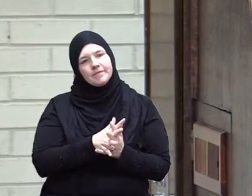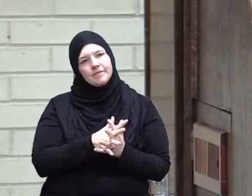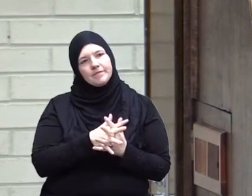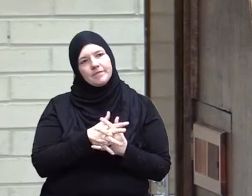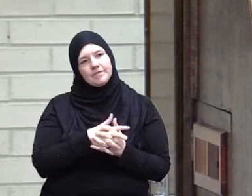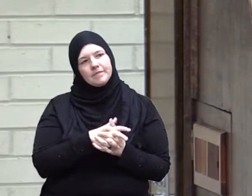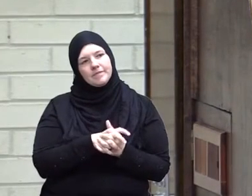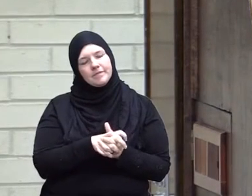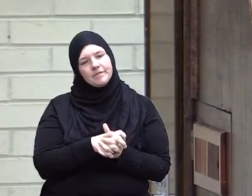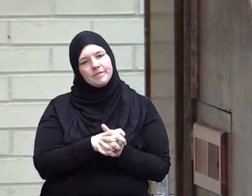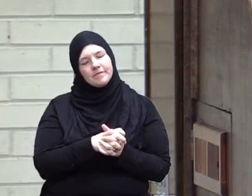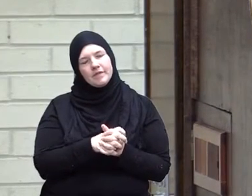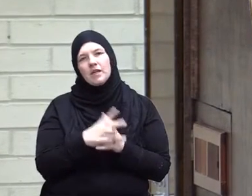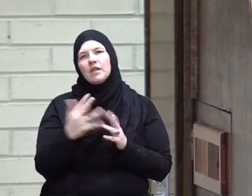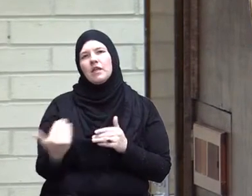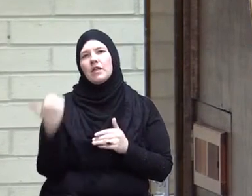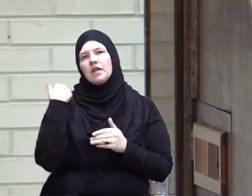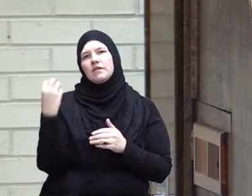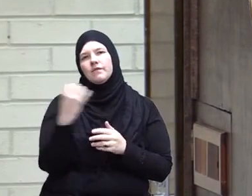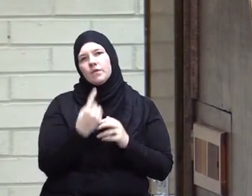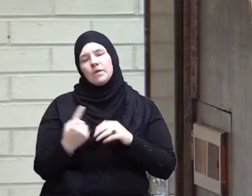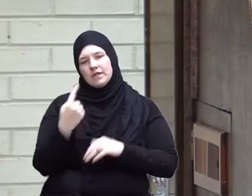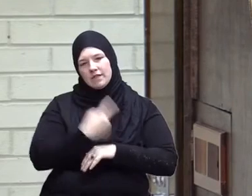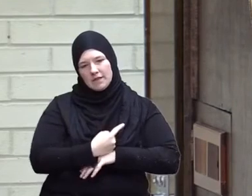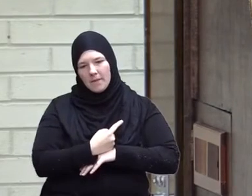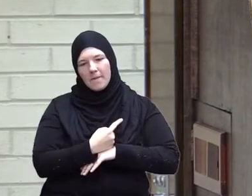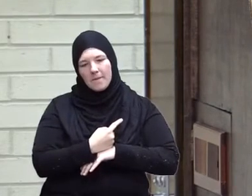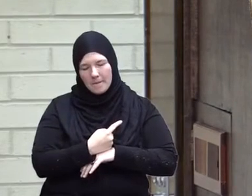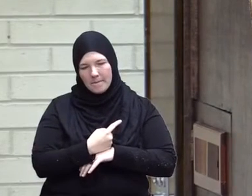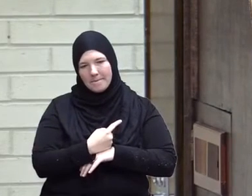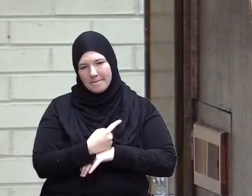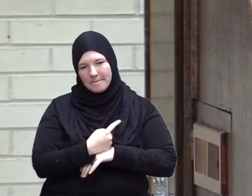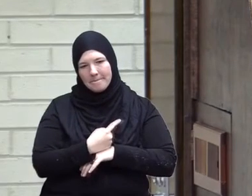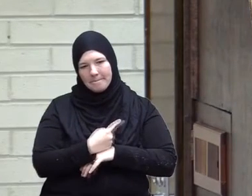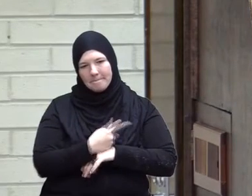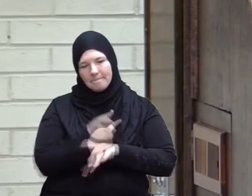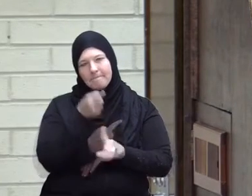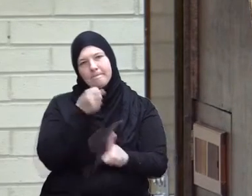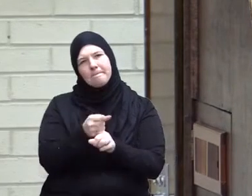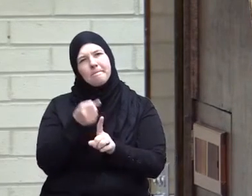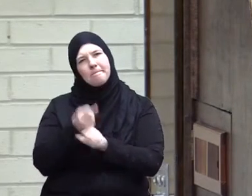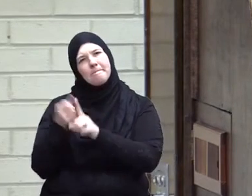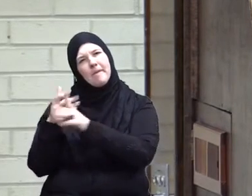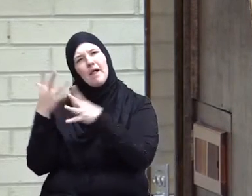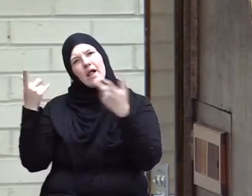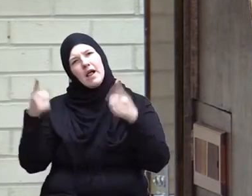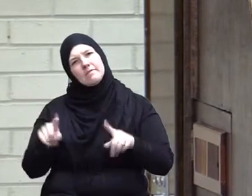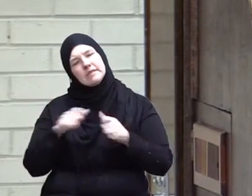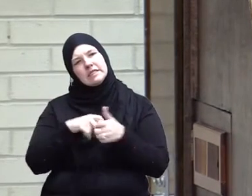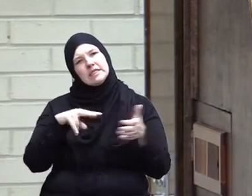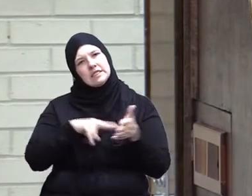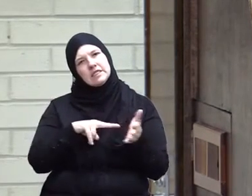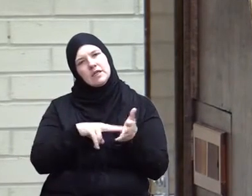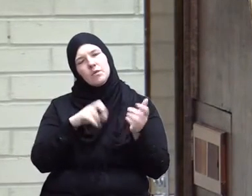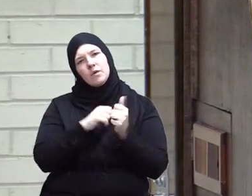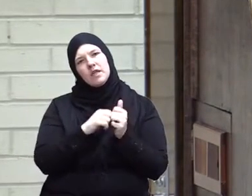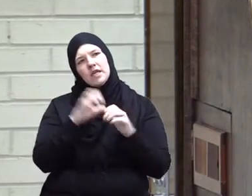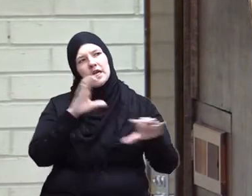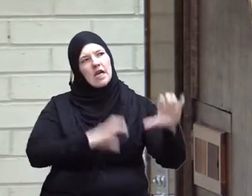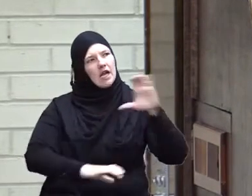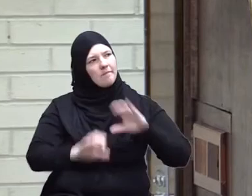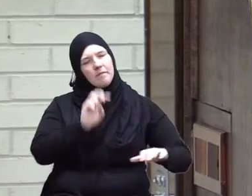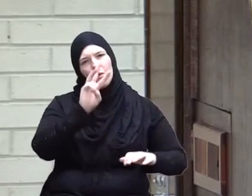The last few days bombardment of Syria with chemical